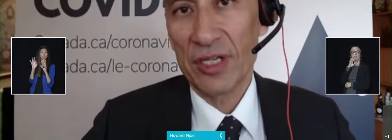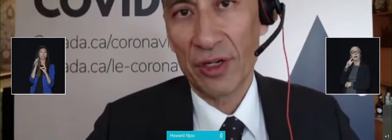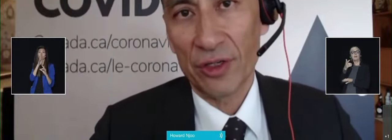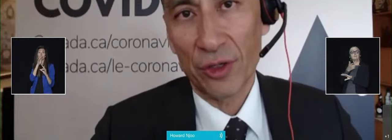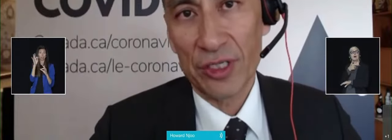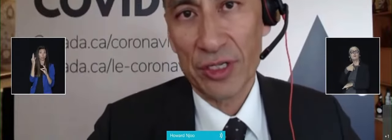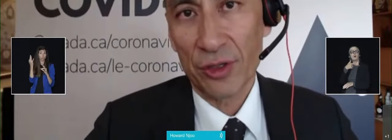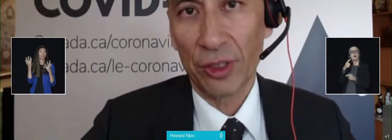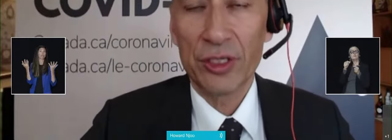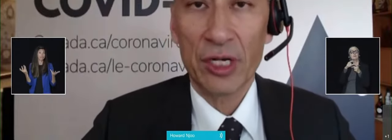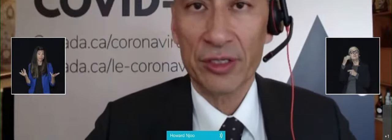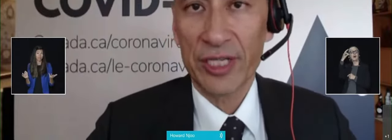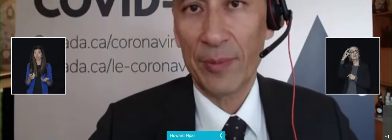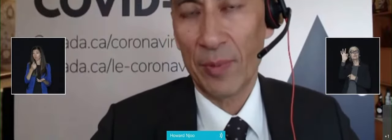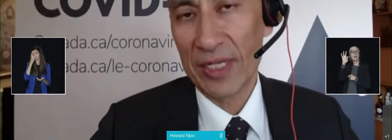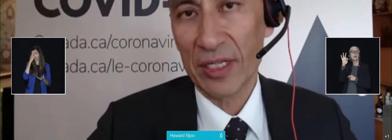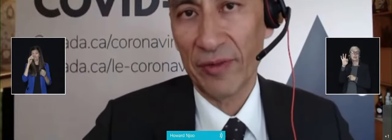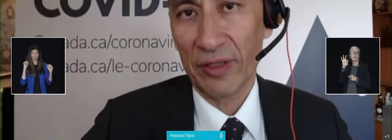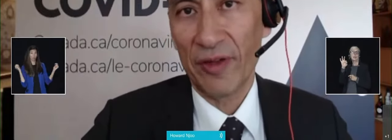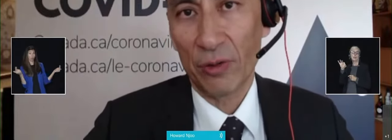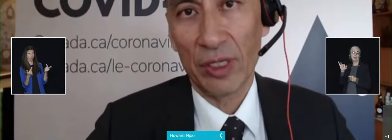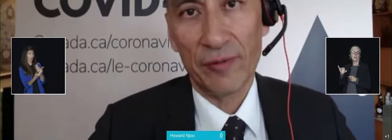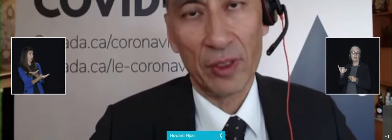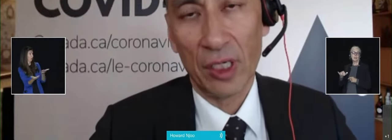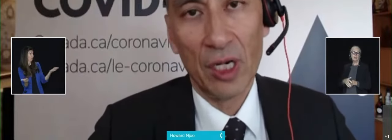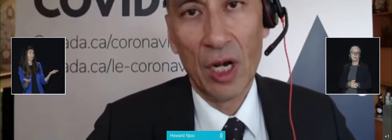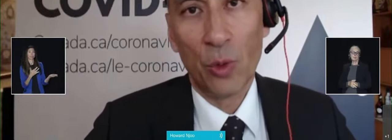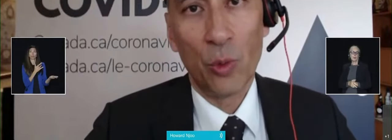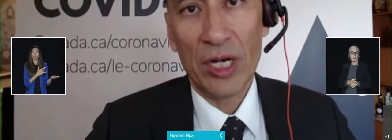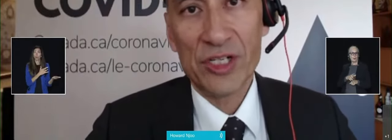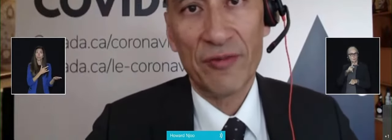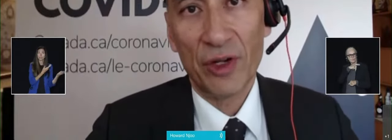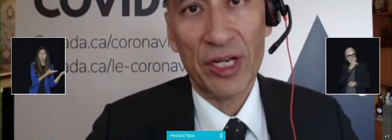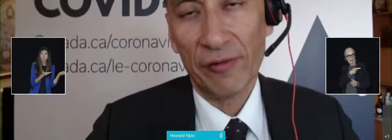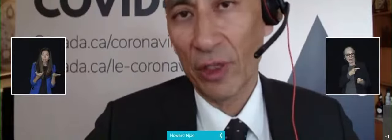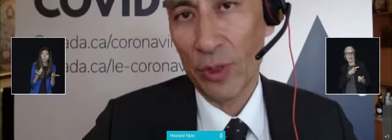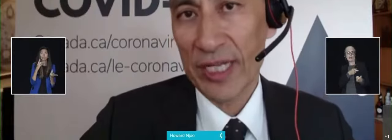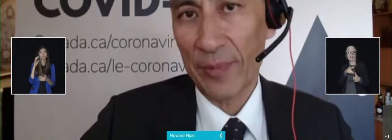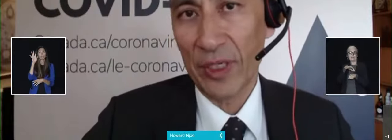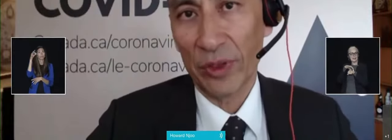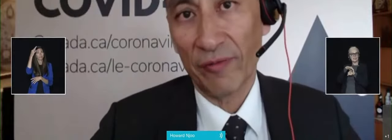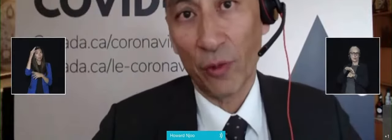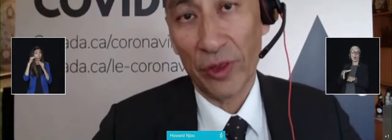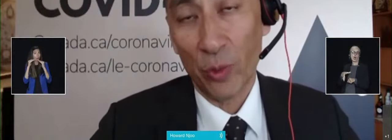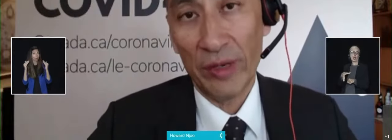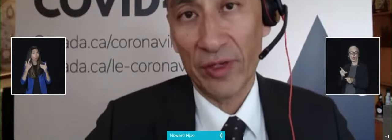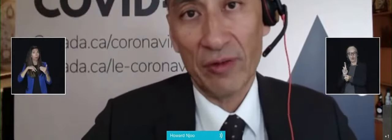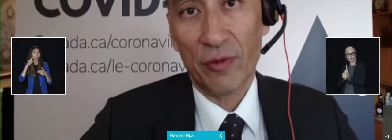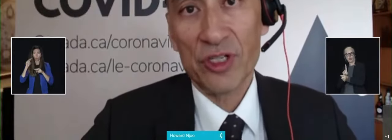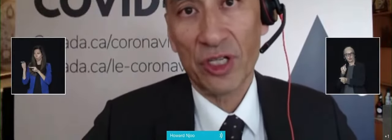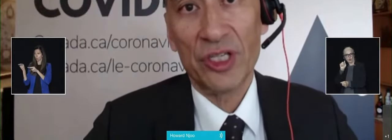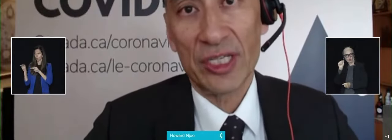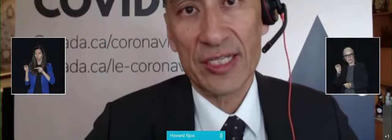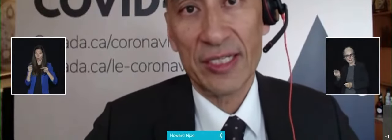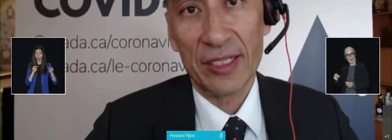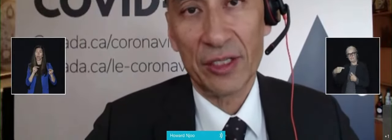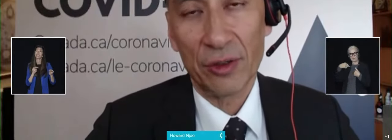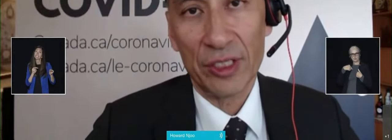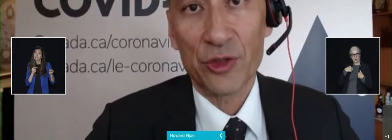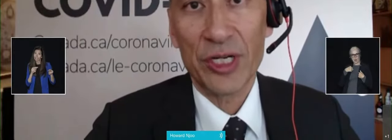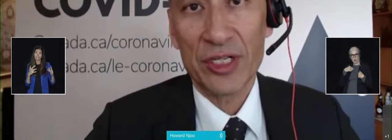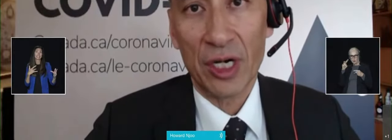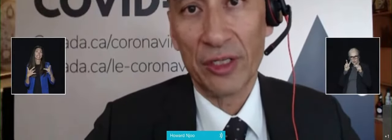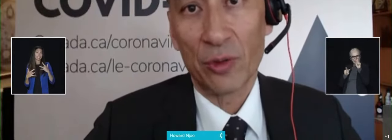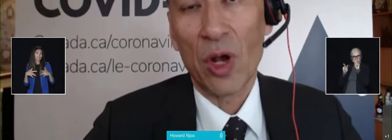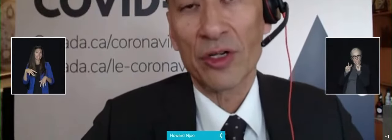provinces and territories, and certainly Dr. Tam and myself at the federal level are watching very carefully what's happening with the fourth wave, and unfortunately, you can see that